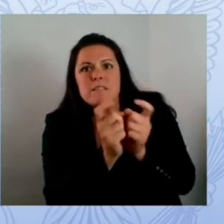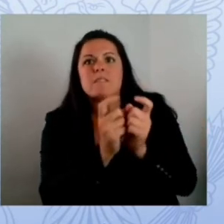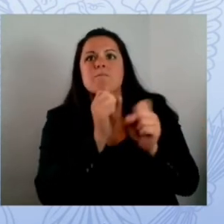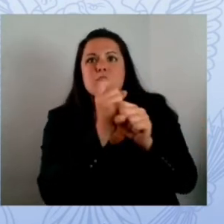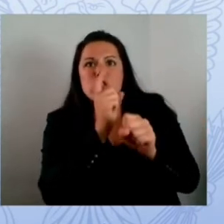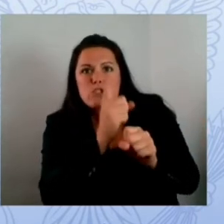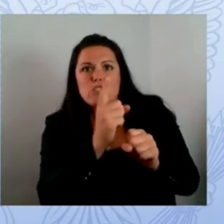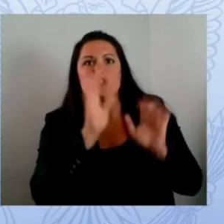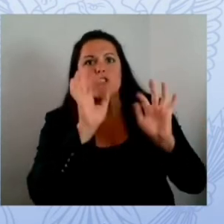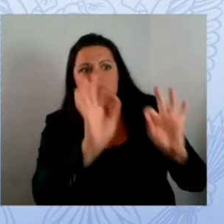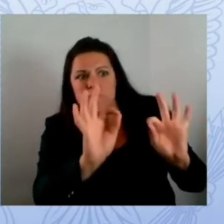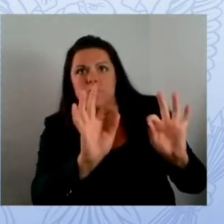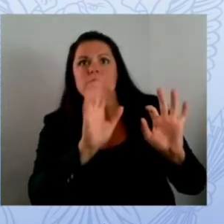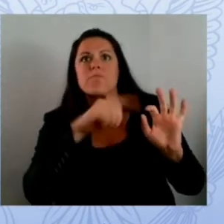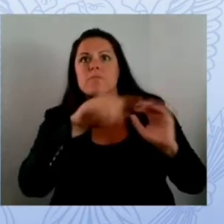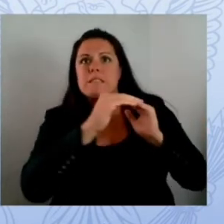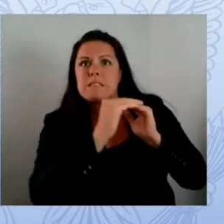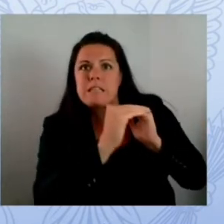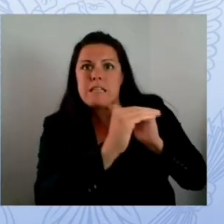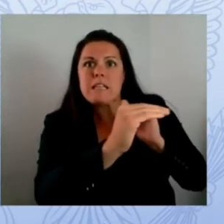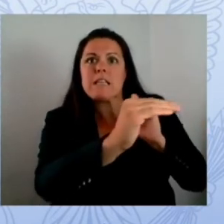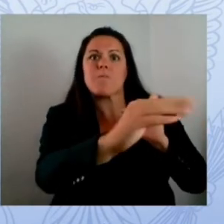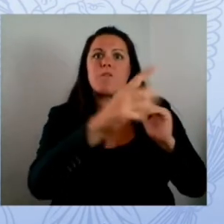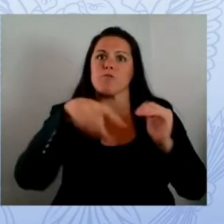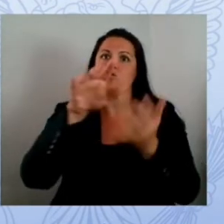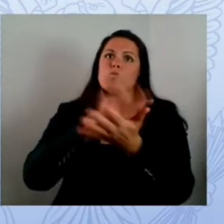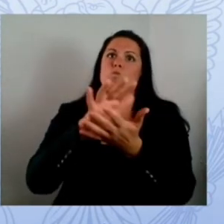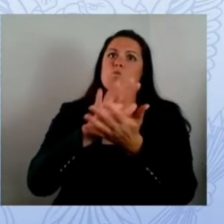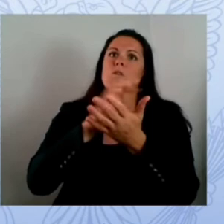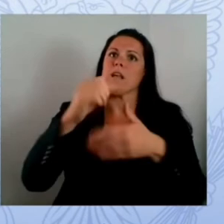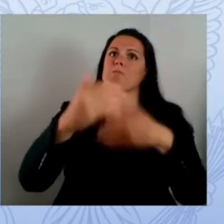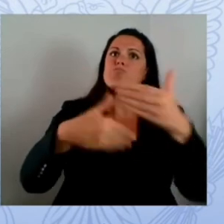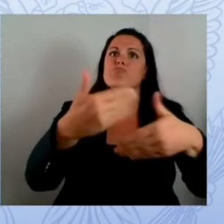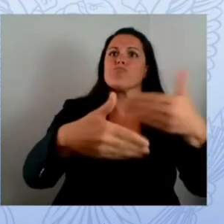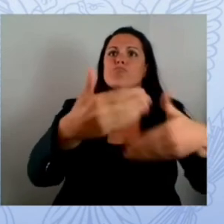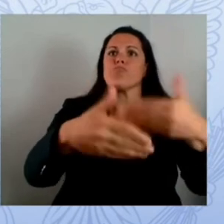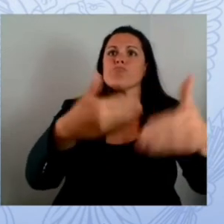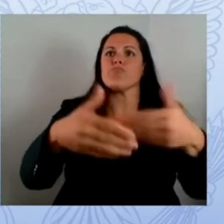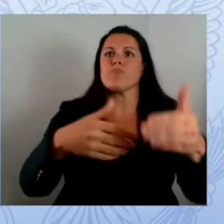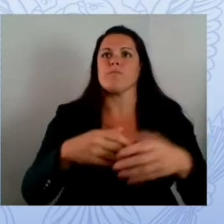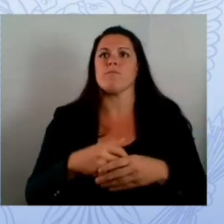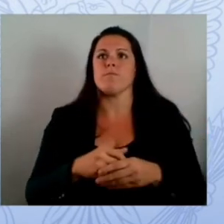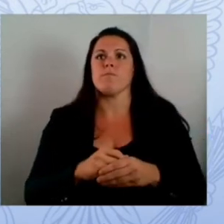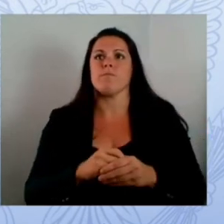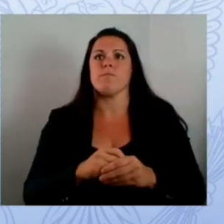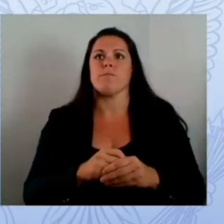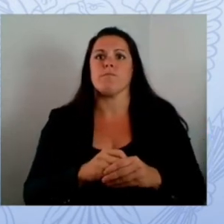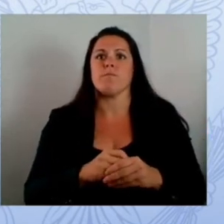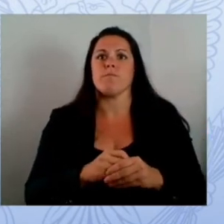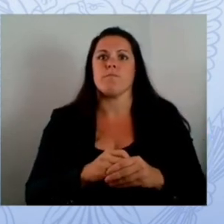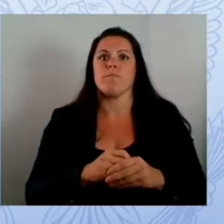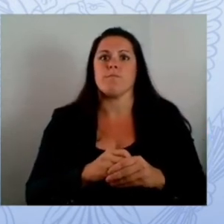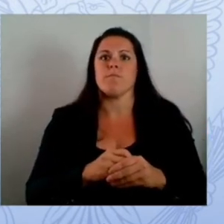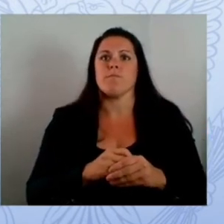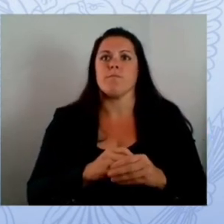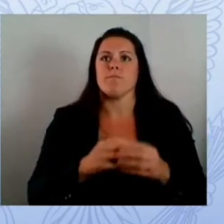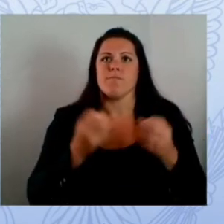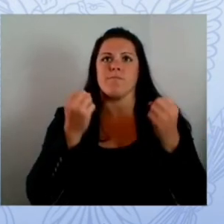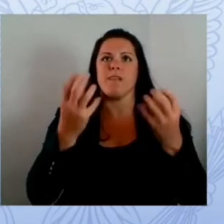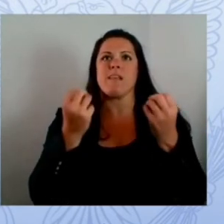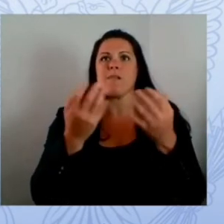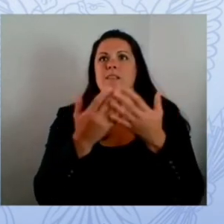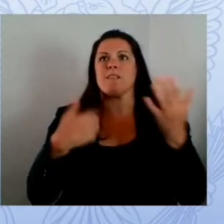here there's real actions we can take as the superintendent described we were able to freeze two cloud accounts